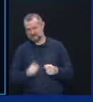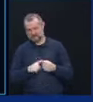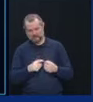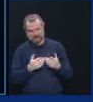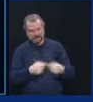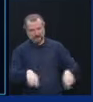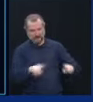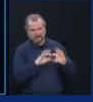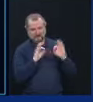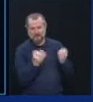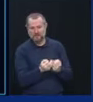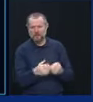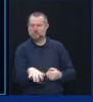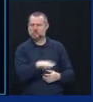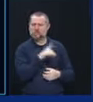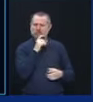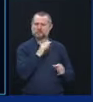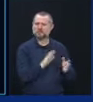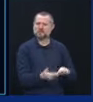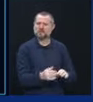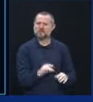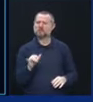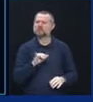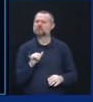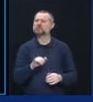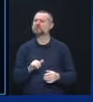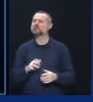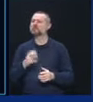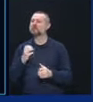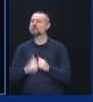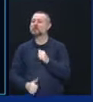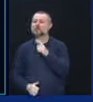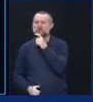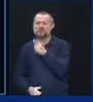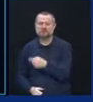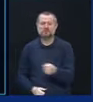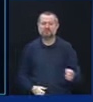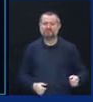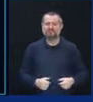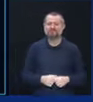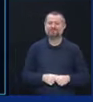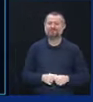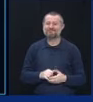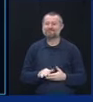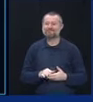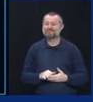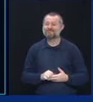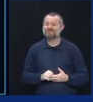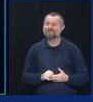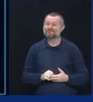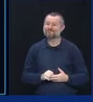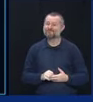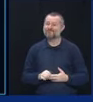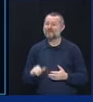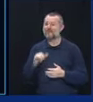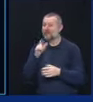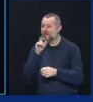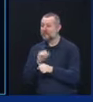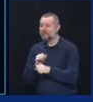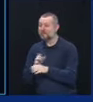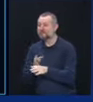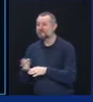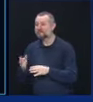families, it's cruel to the public health professionals who